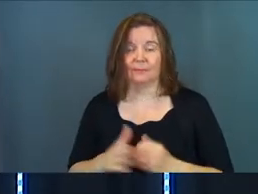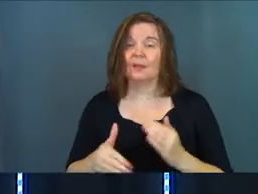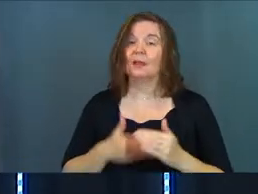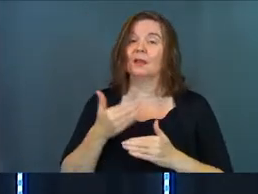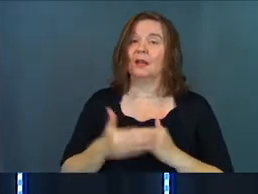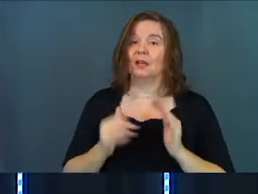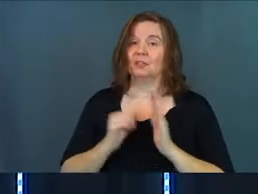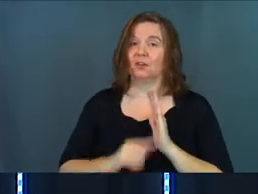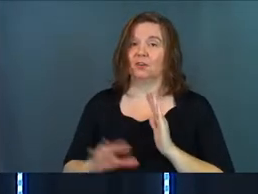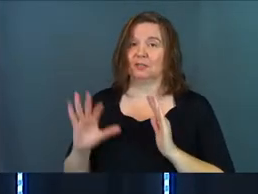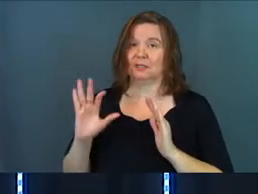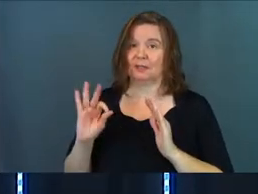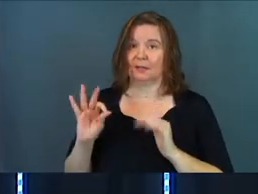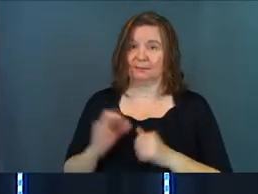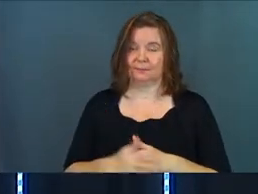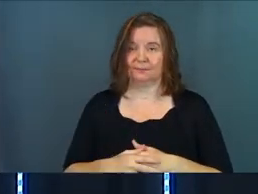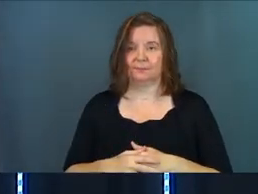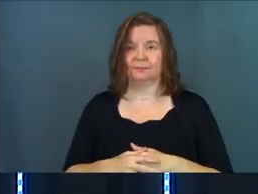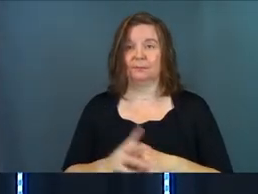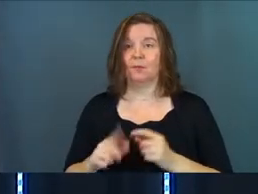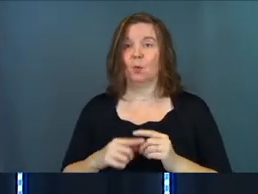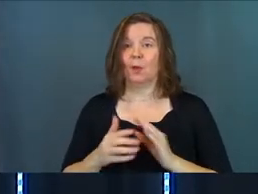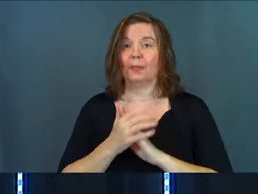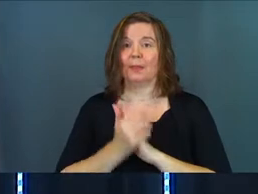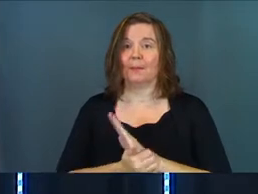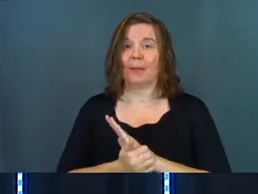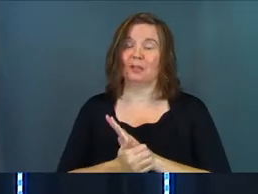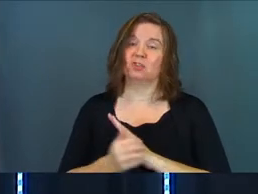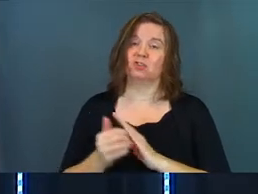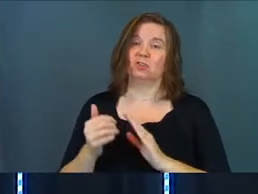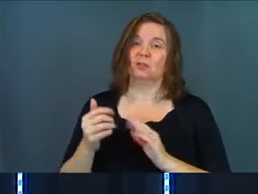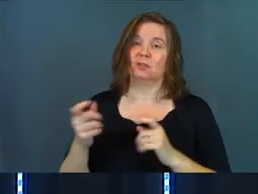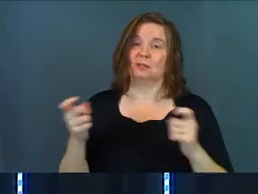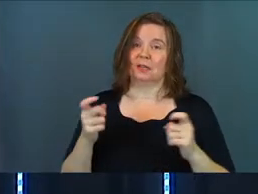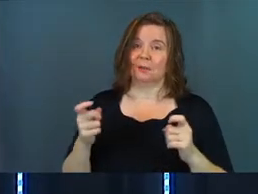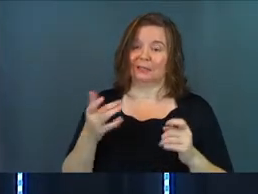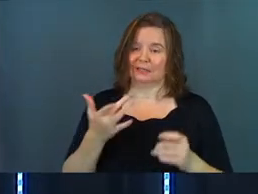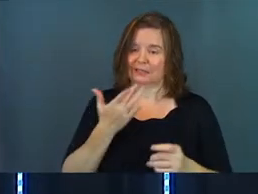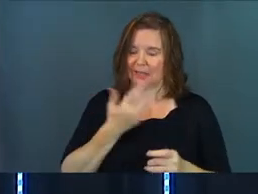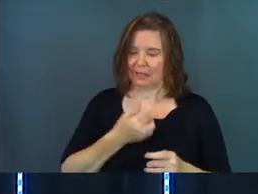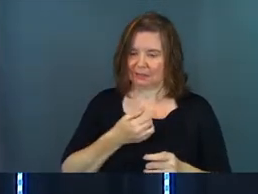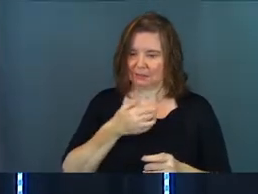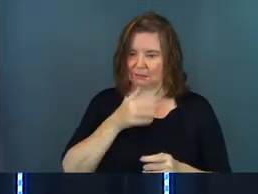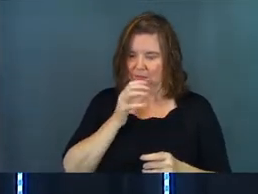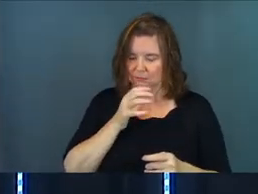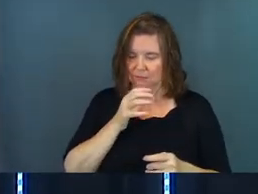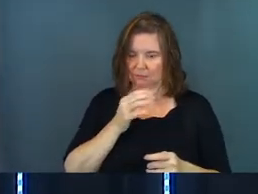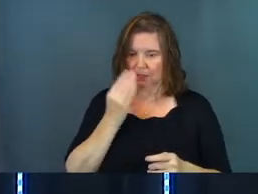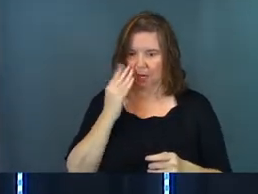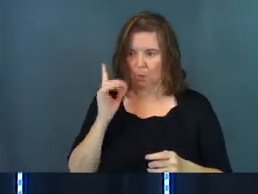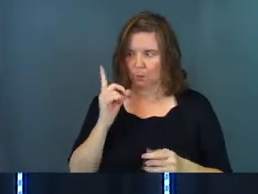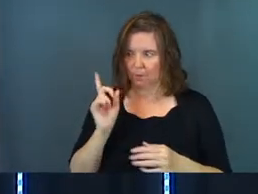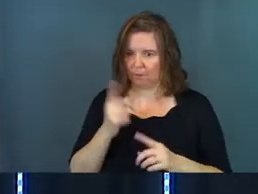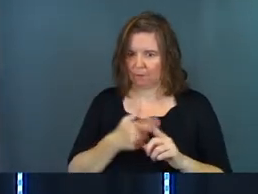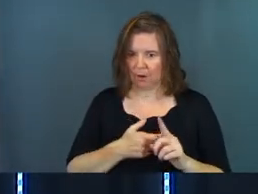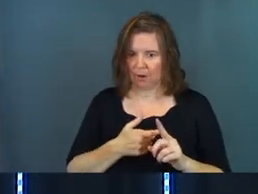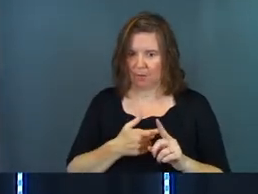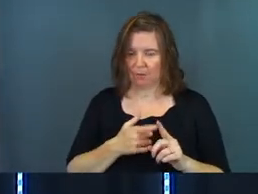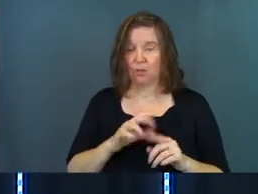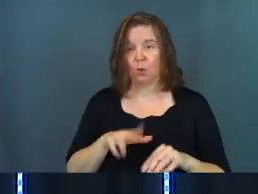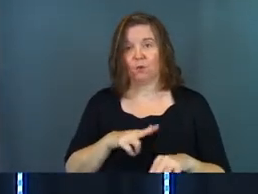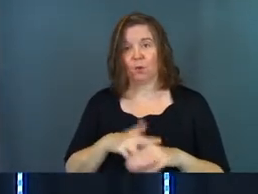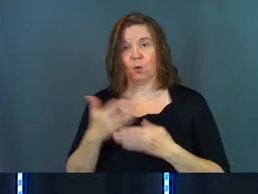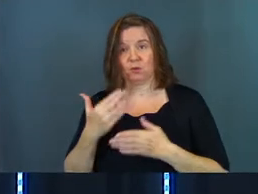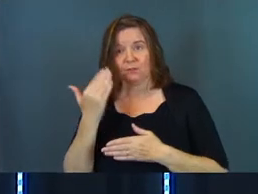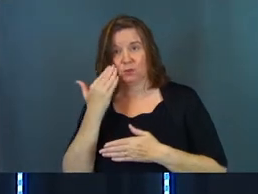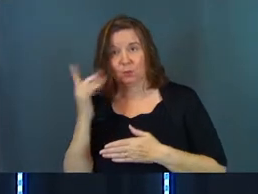Next, verse 9. When the master of ceremonies tasted the water that was now wine, not knowing where it had come from, though, of course,